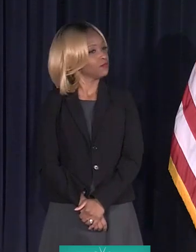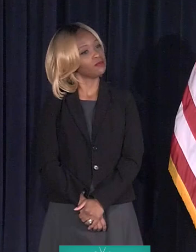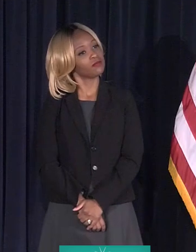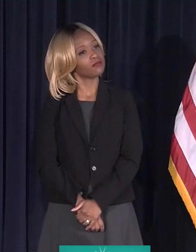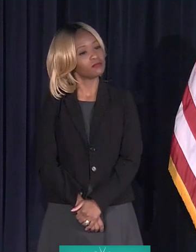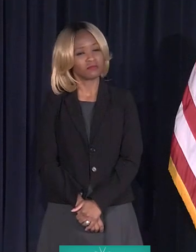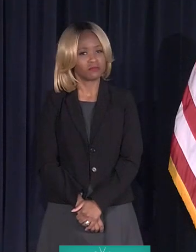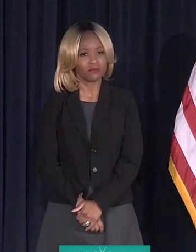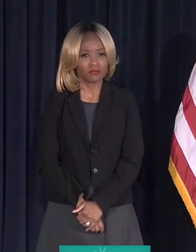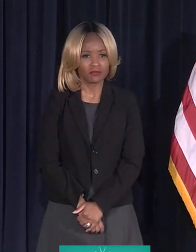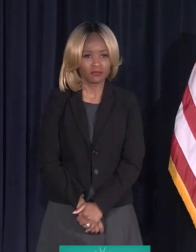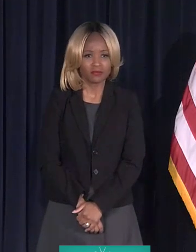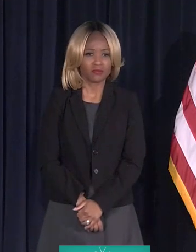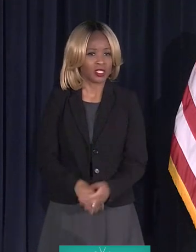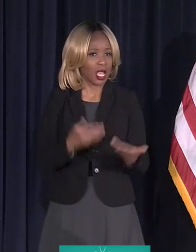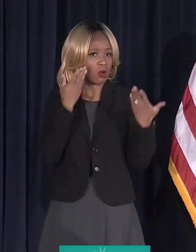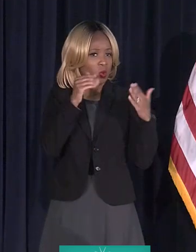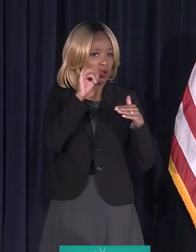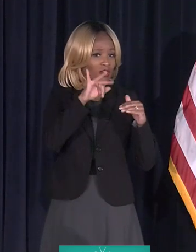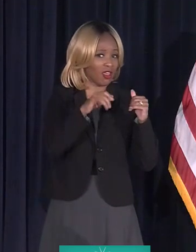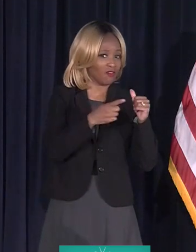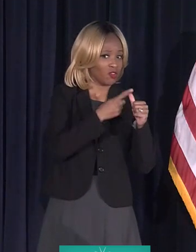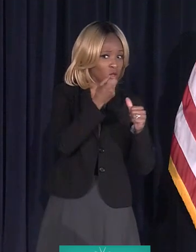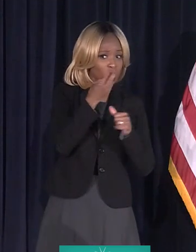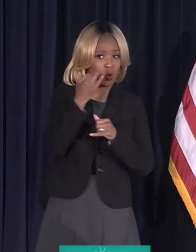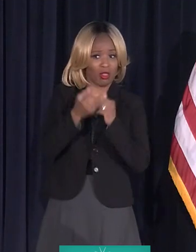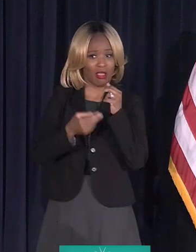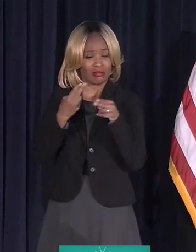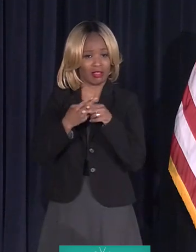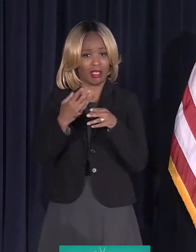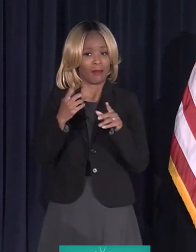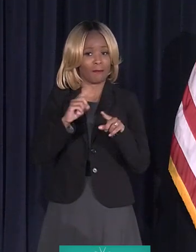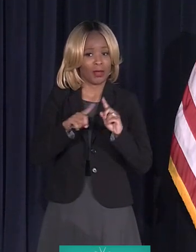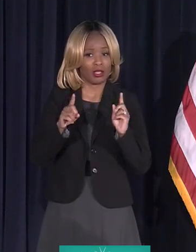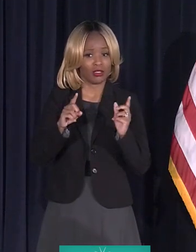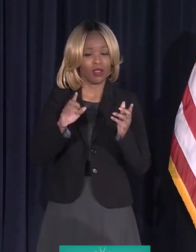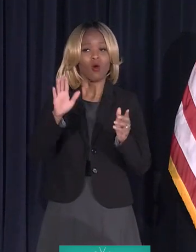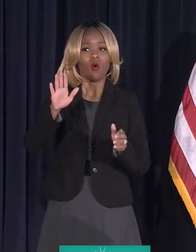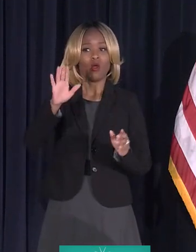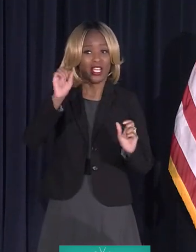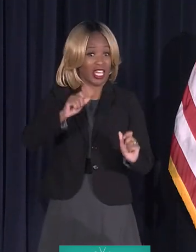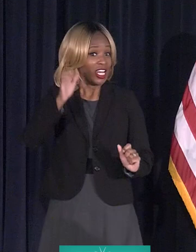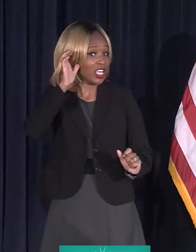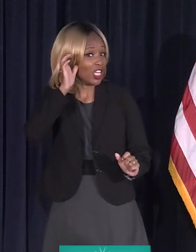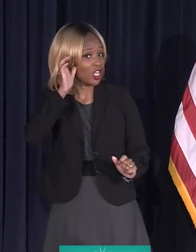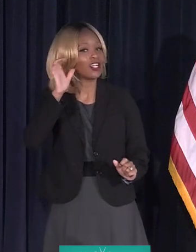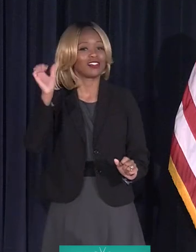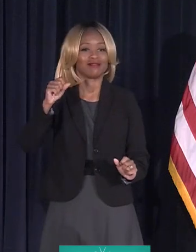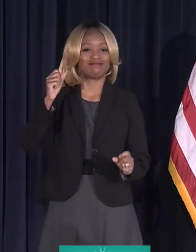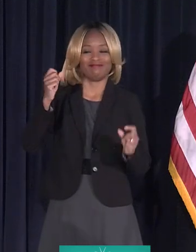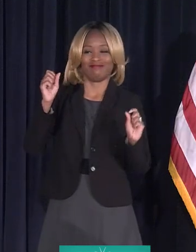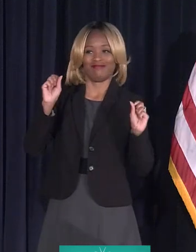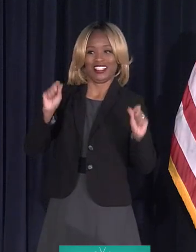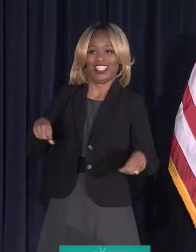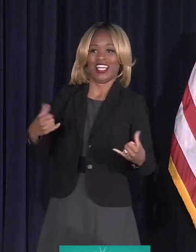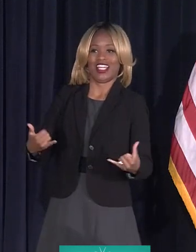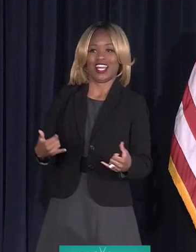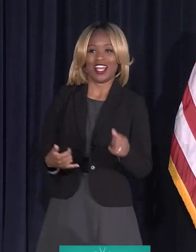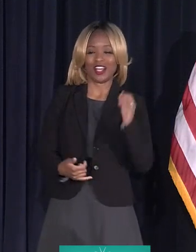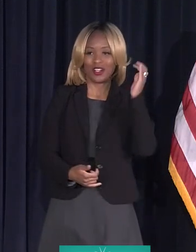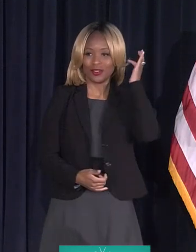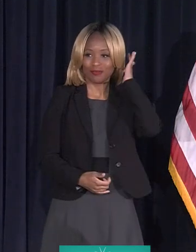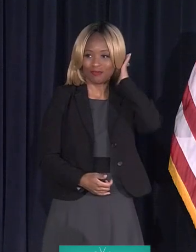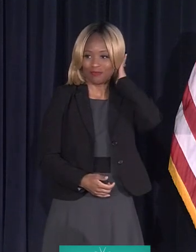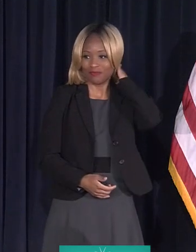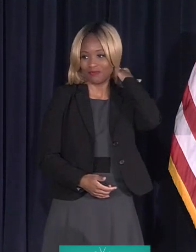I don't know if Kilbourn is the first or last name, but is somebody named Kilbourn out there? Yes. Can you hear me? I can. Hello.